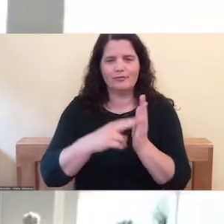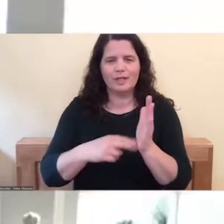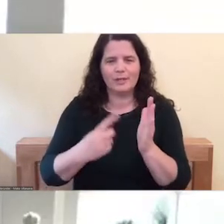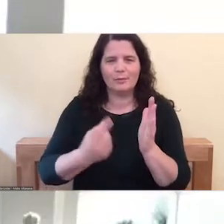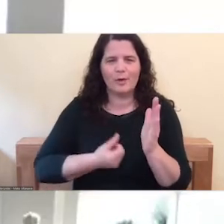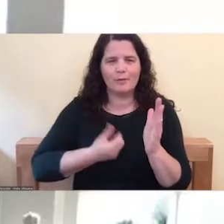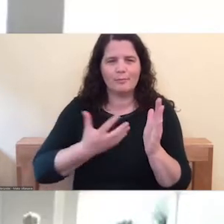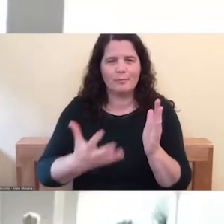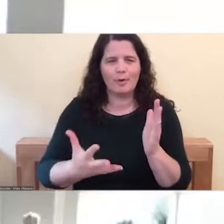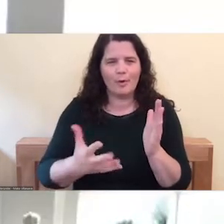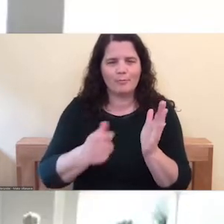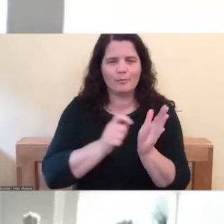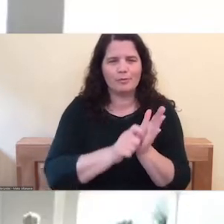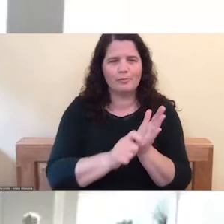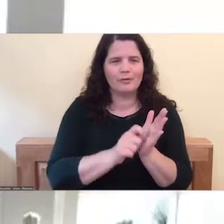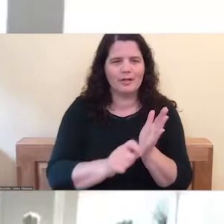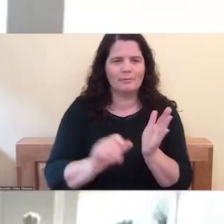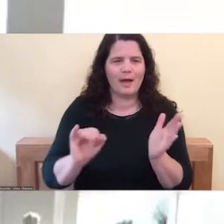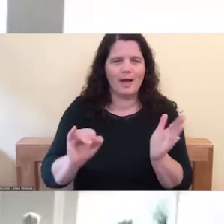Shell Fisher.